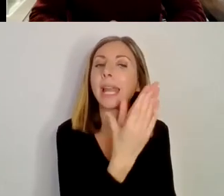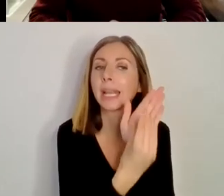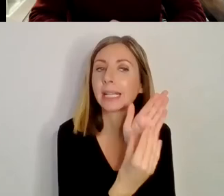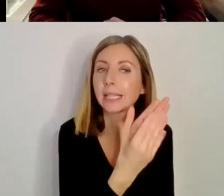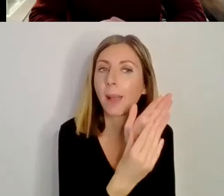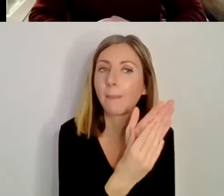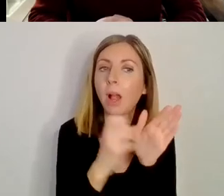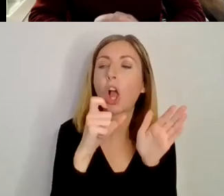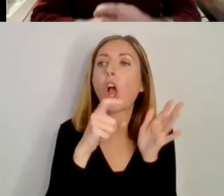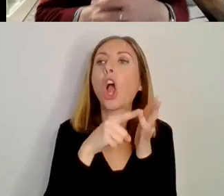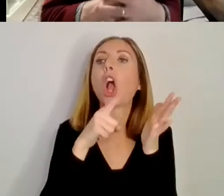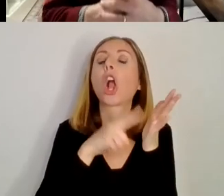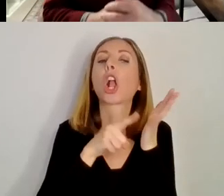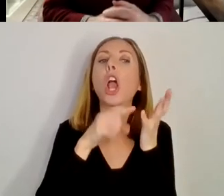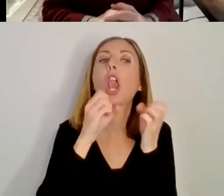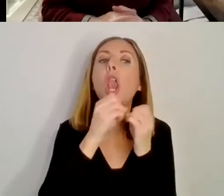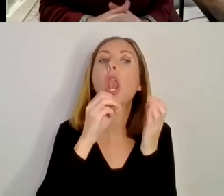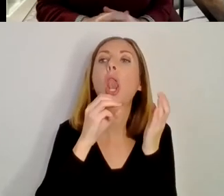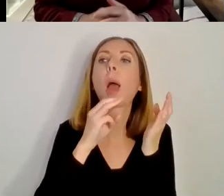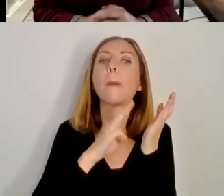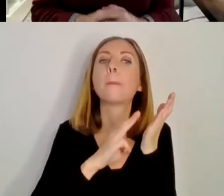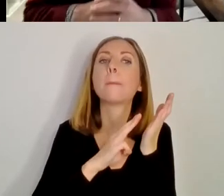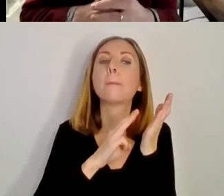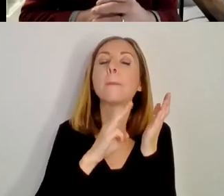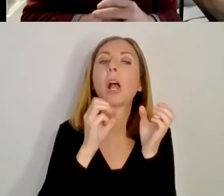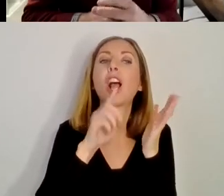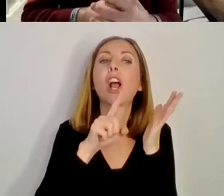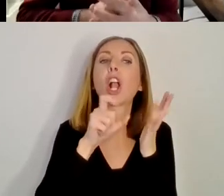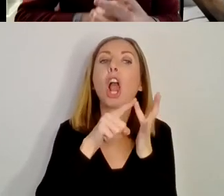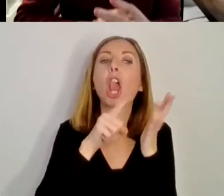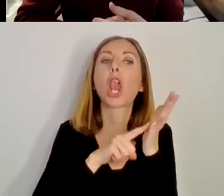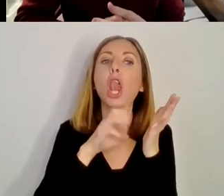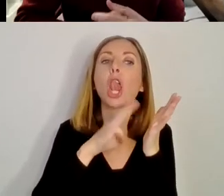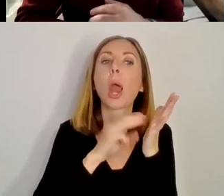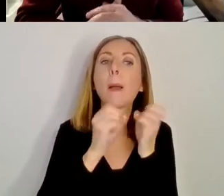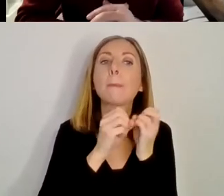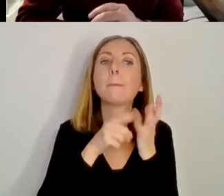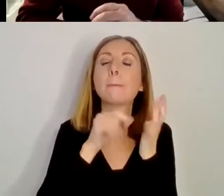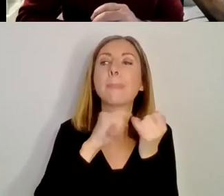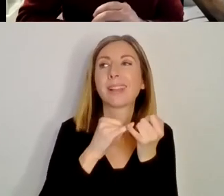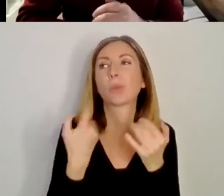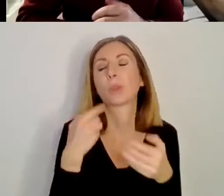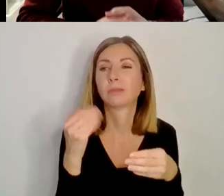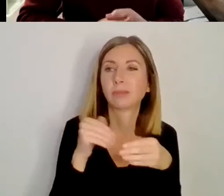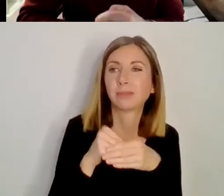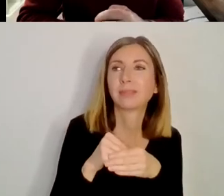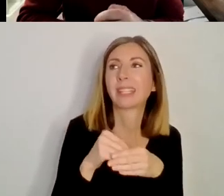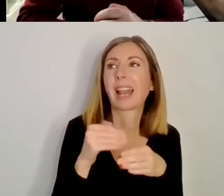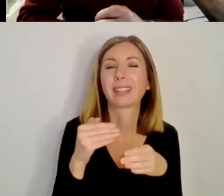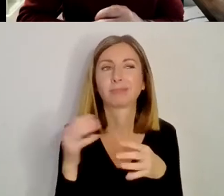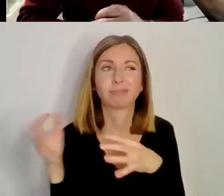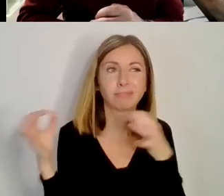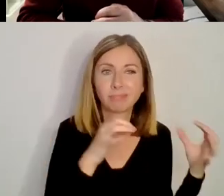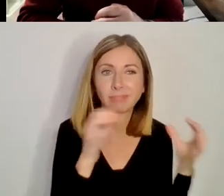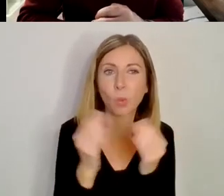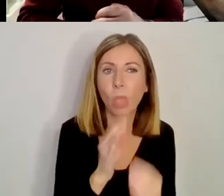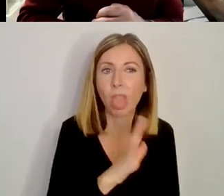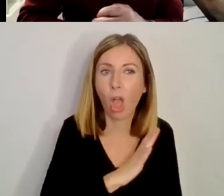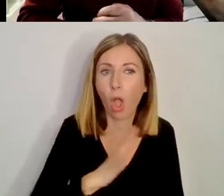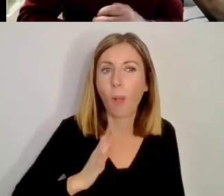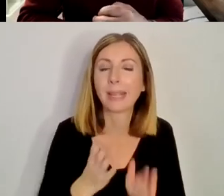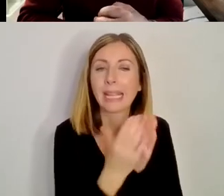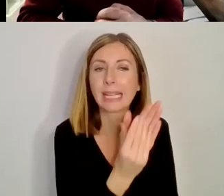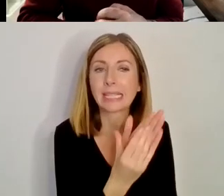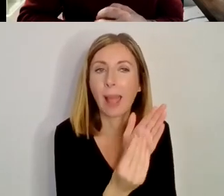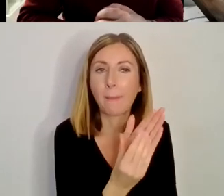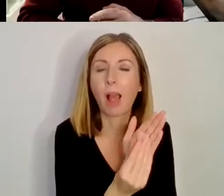were led in front of the Scottish army and so on. And what's, uh, my own research and, um, interest really is in the sort